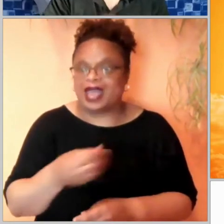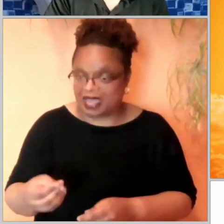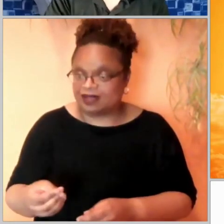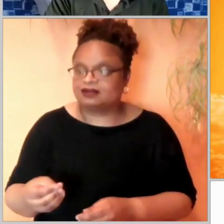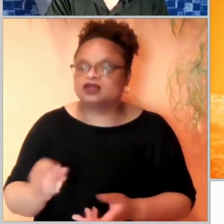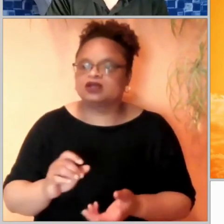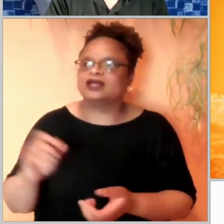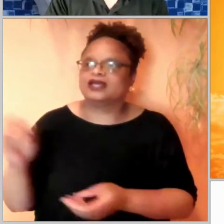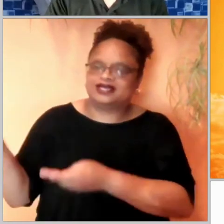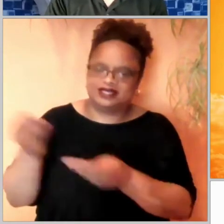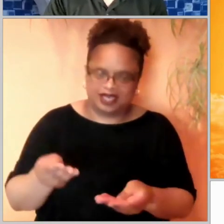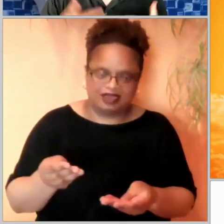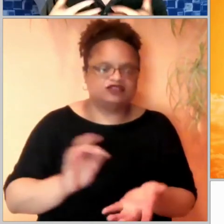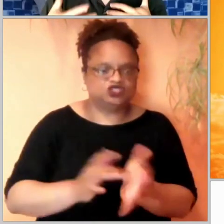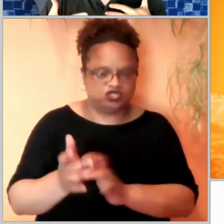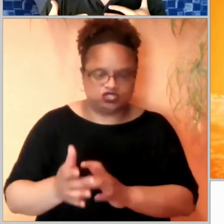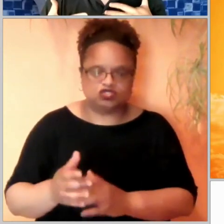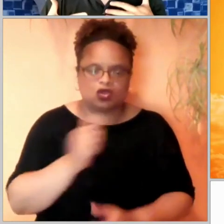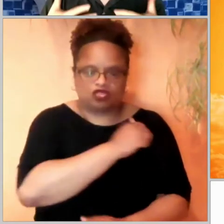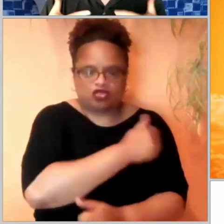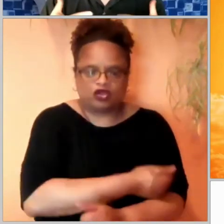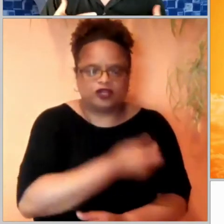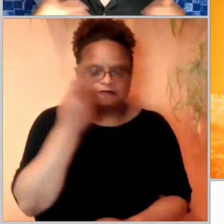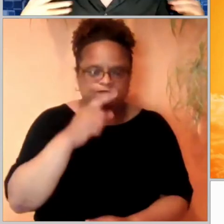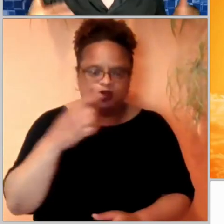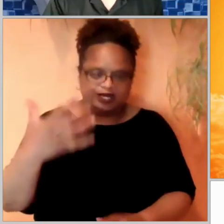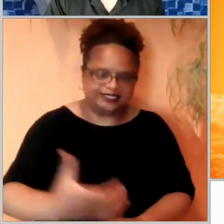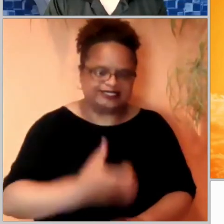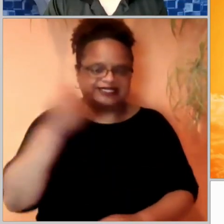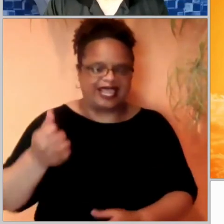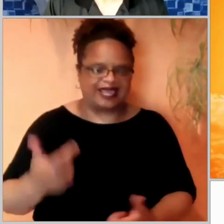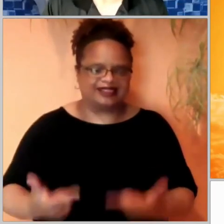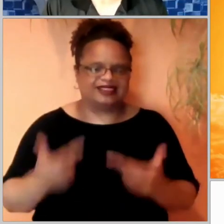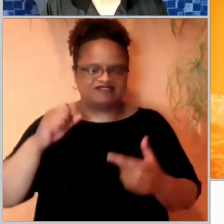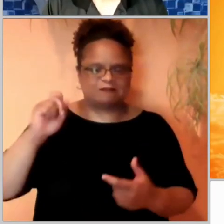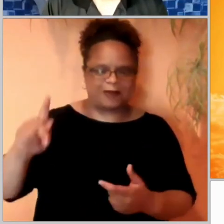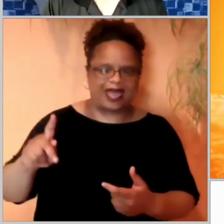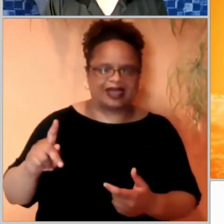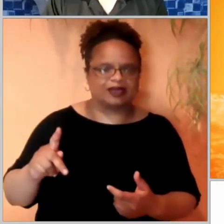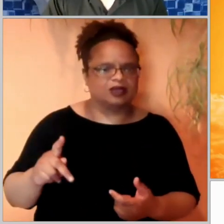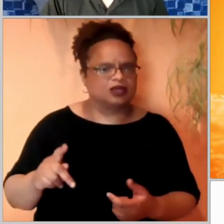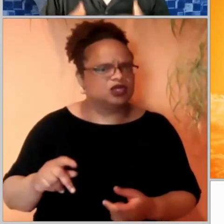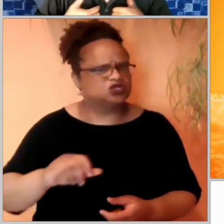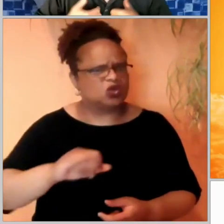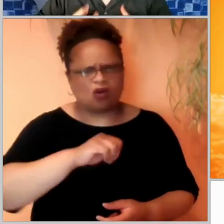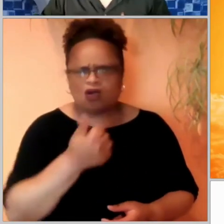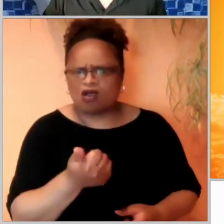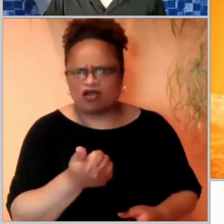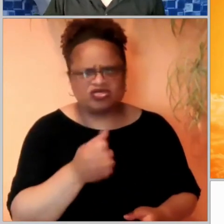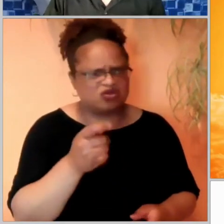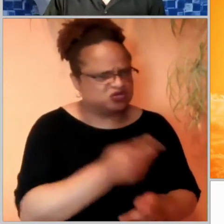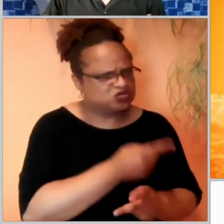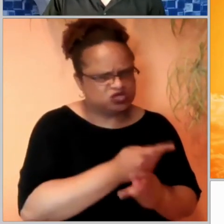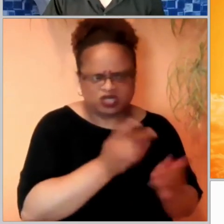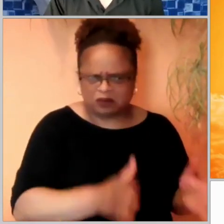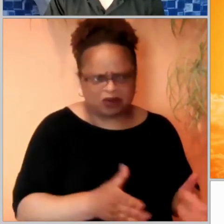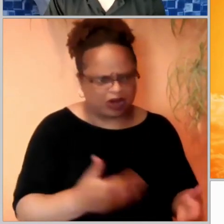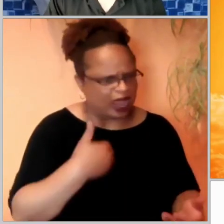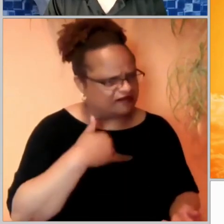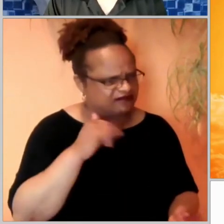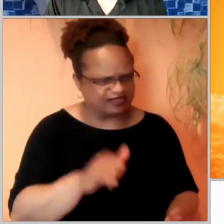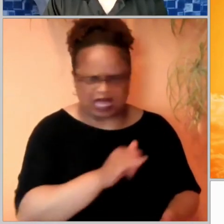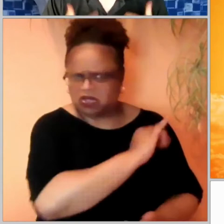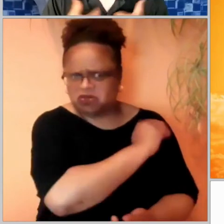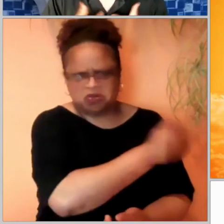again. So Jesus is explaining something that no other shepherd had, the authority to give his life for the sheep,